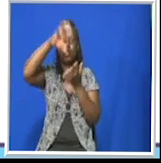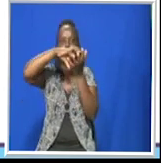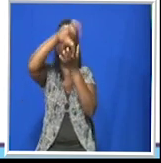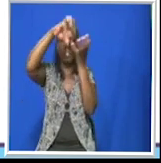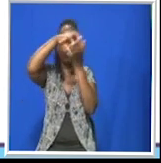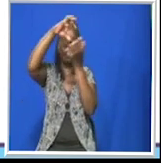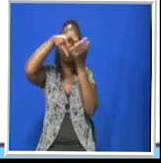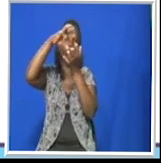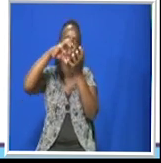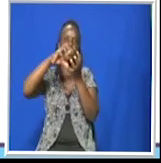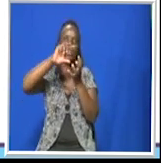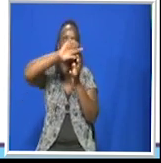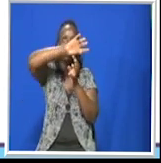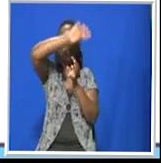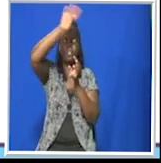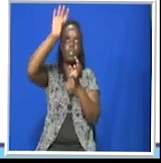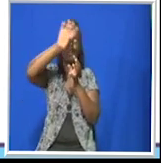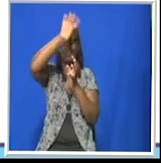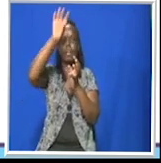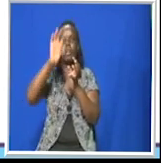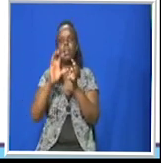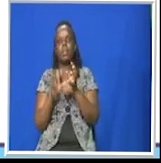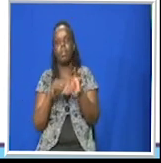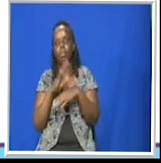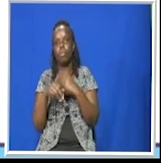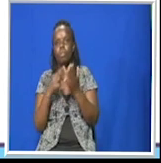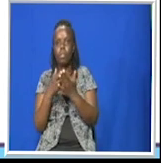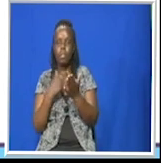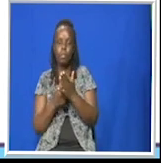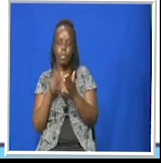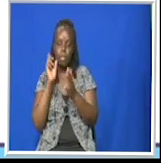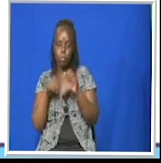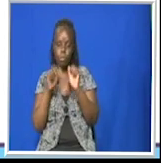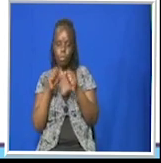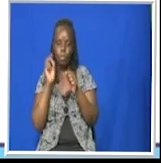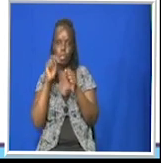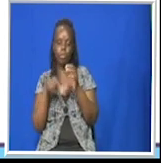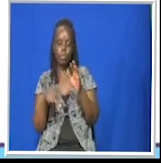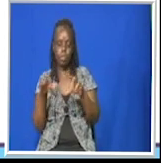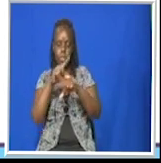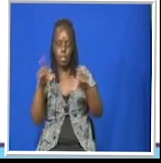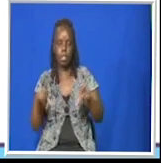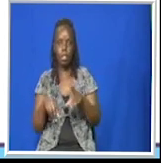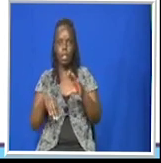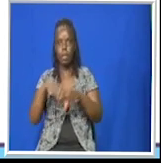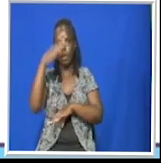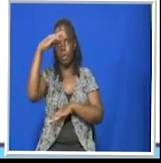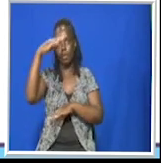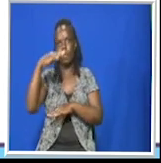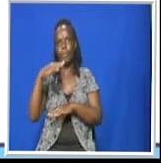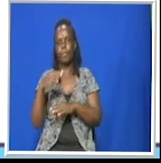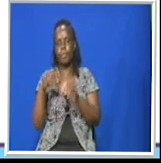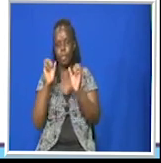All those are resources. We can only see what is on the land and above. We can't see what is